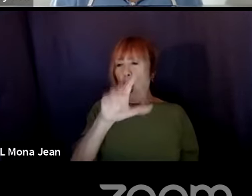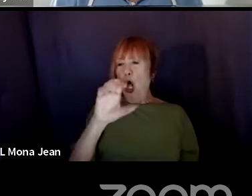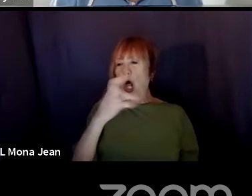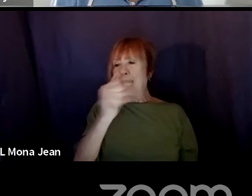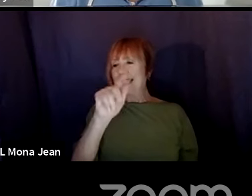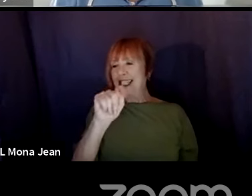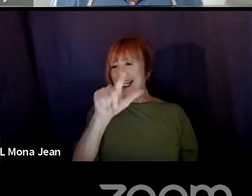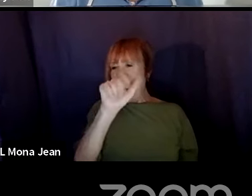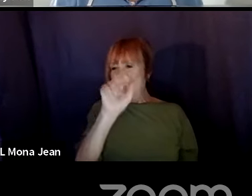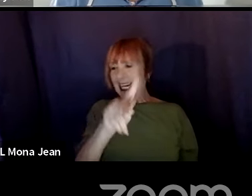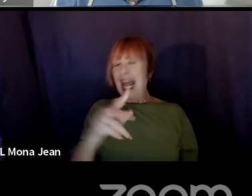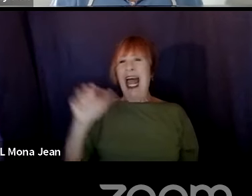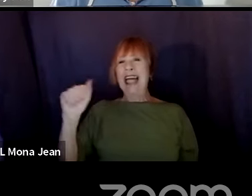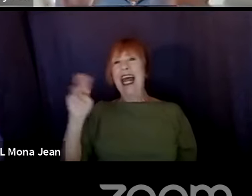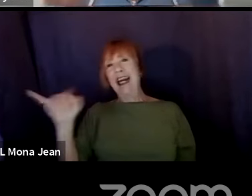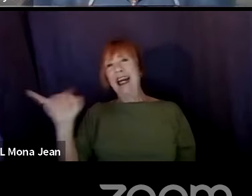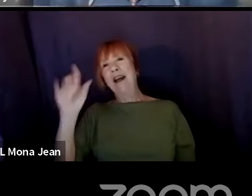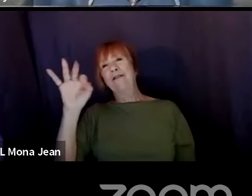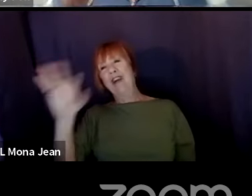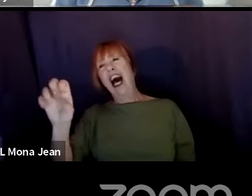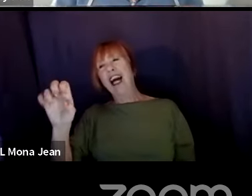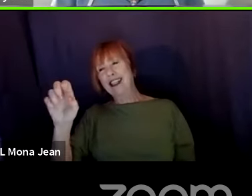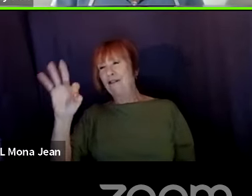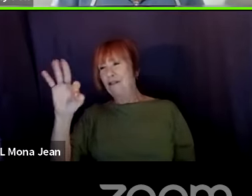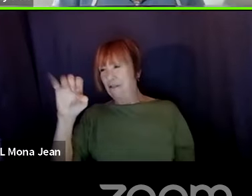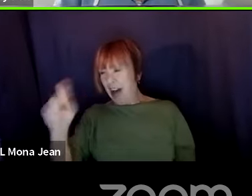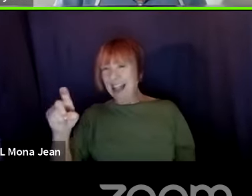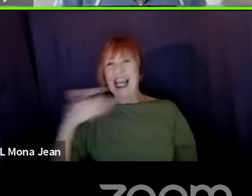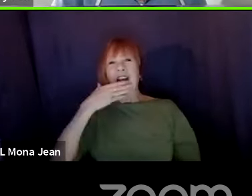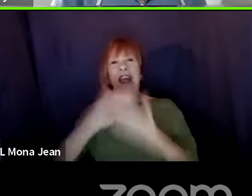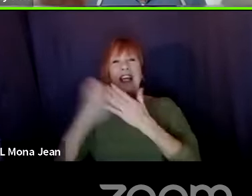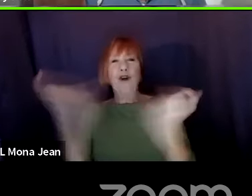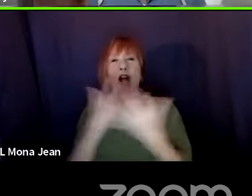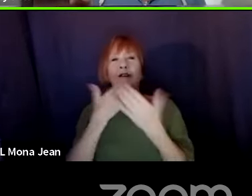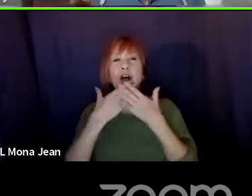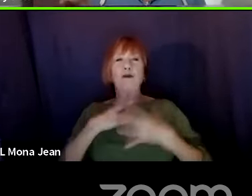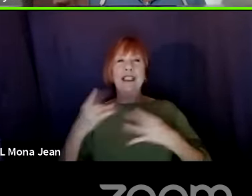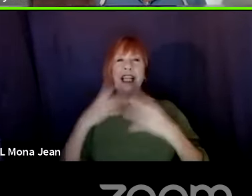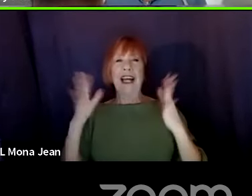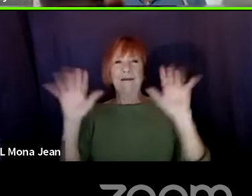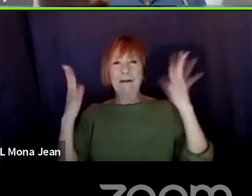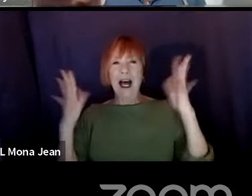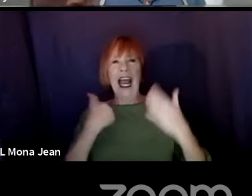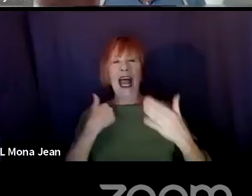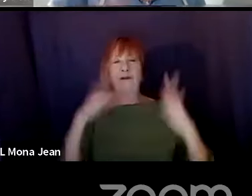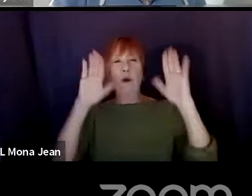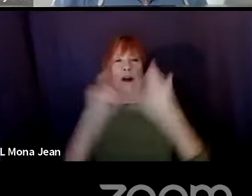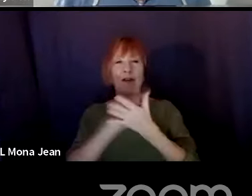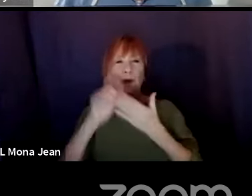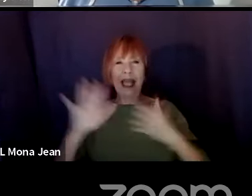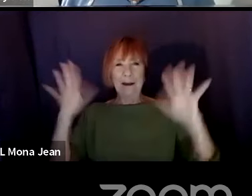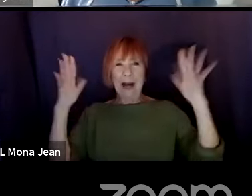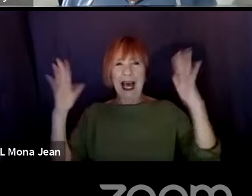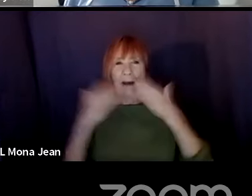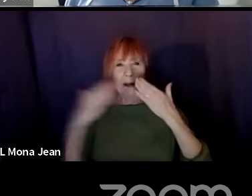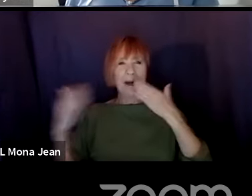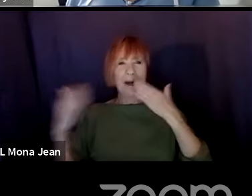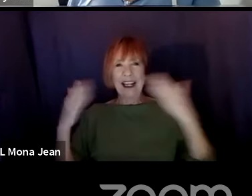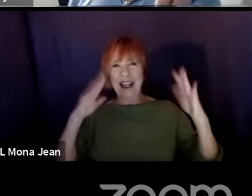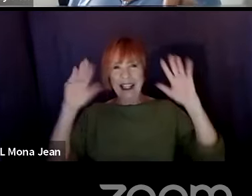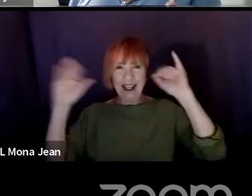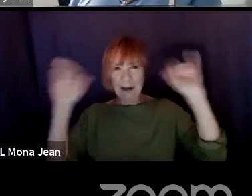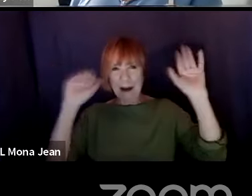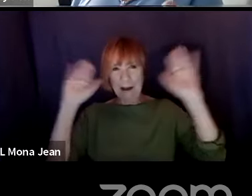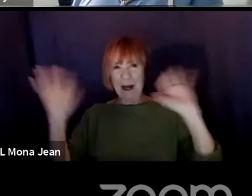Thank you guys all. I appreciate you being here. you for your time. Have a wonderful weekend. Thank you. And we'll take care.